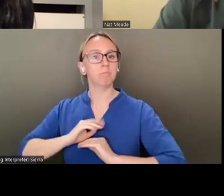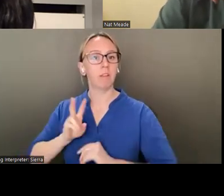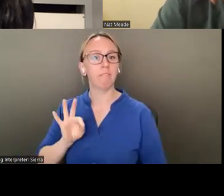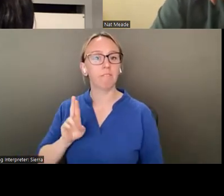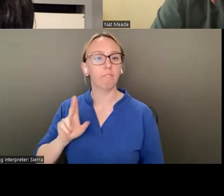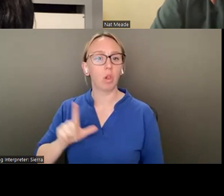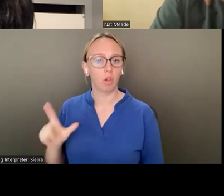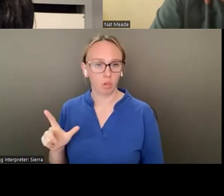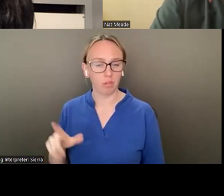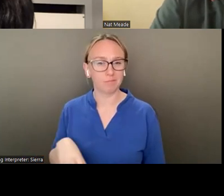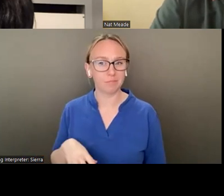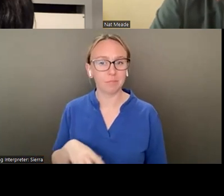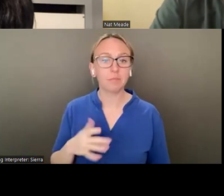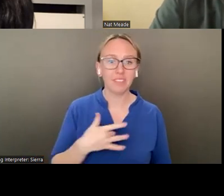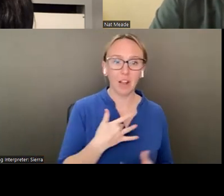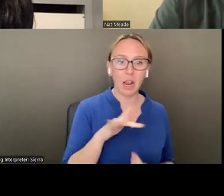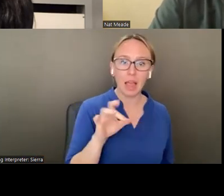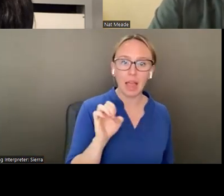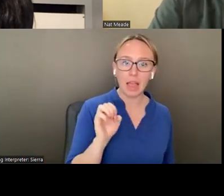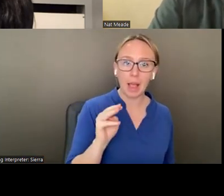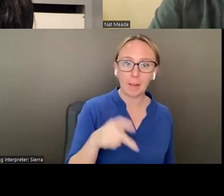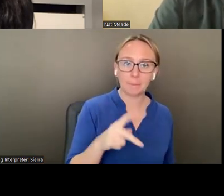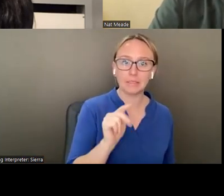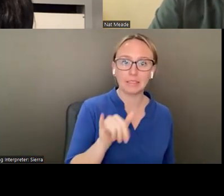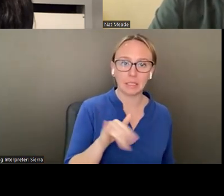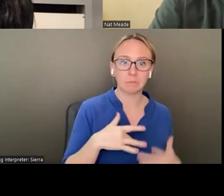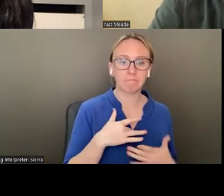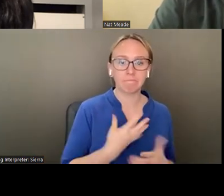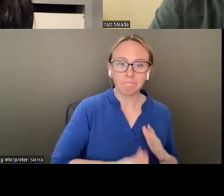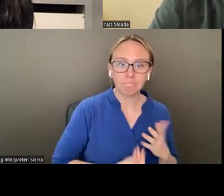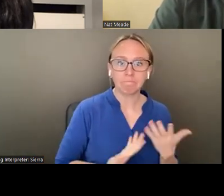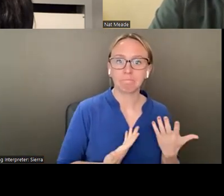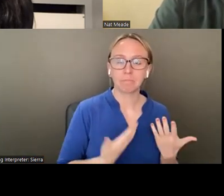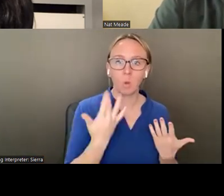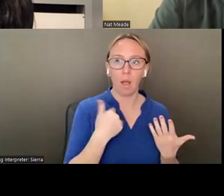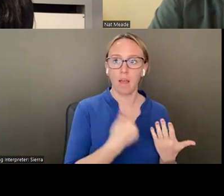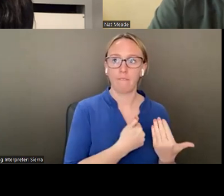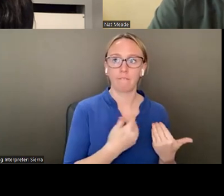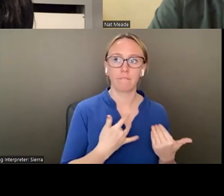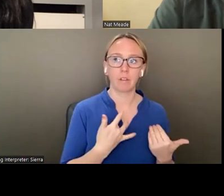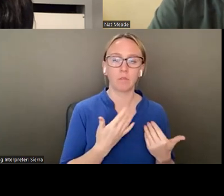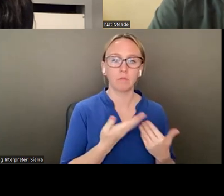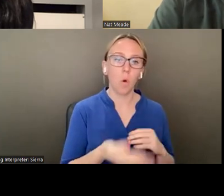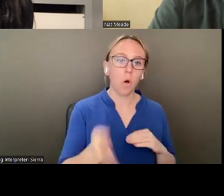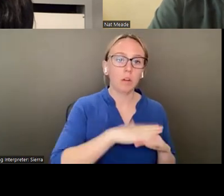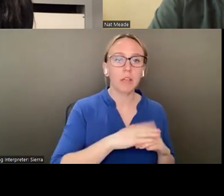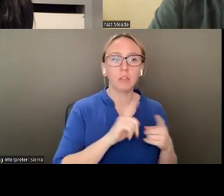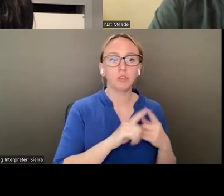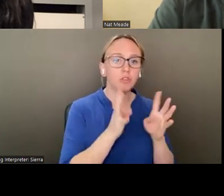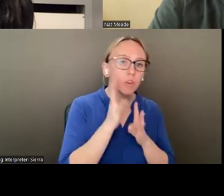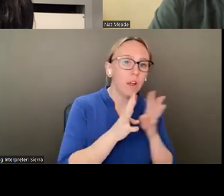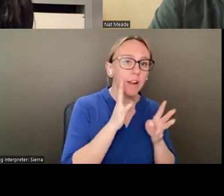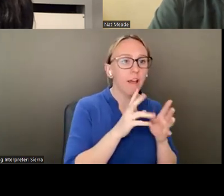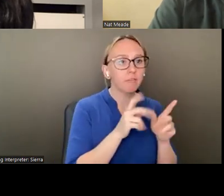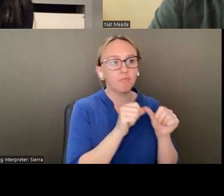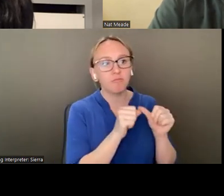because I had the whole day to be creative and pursue and think about ideas. And then I also felt so